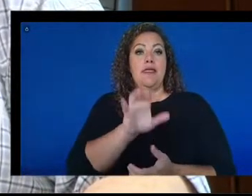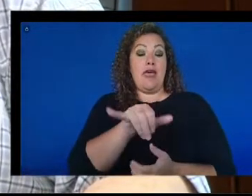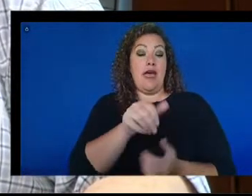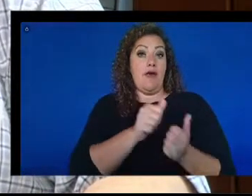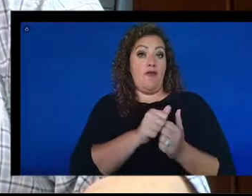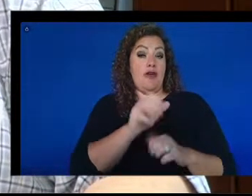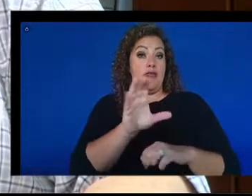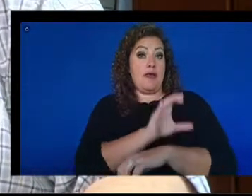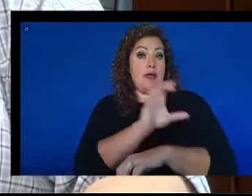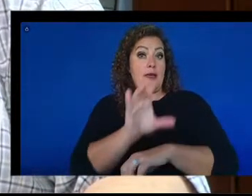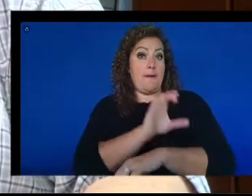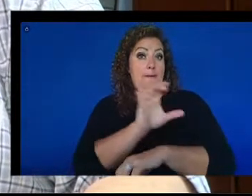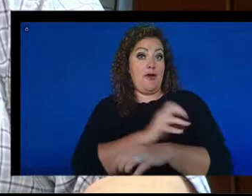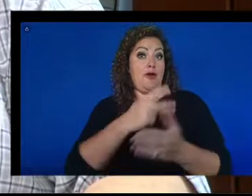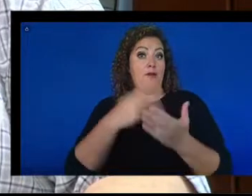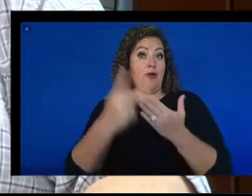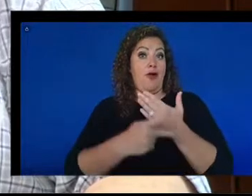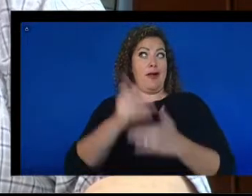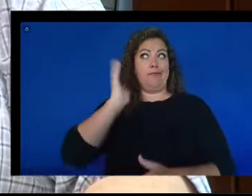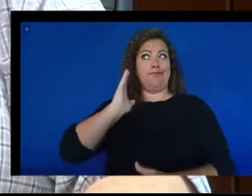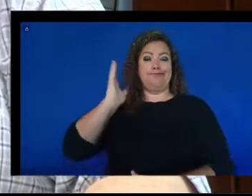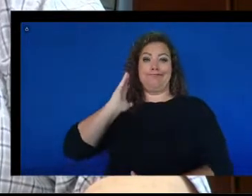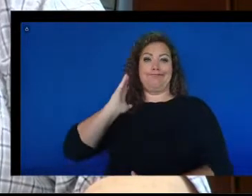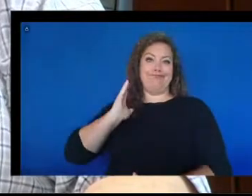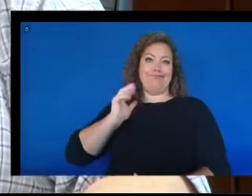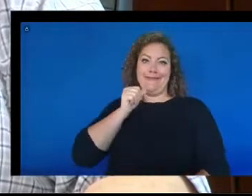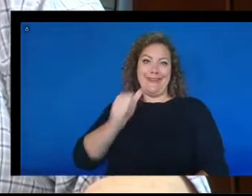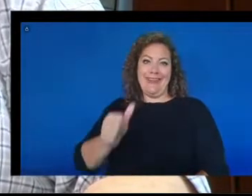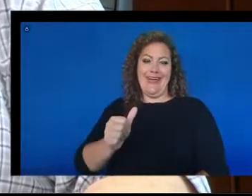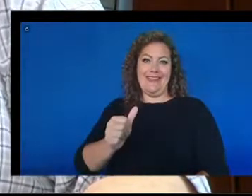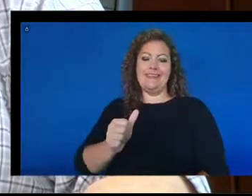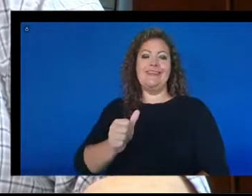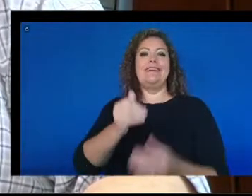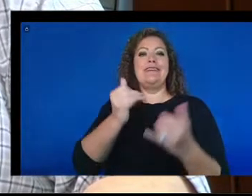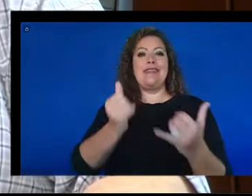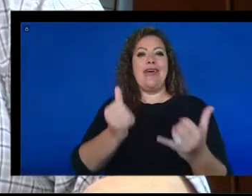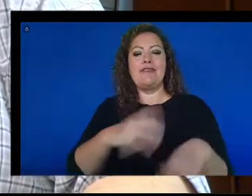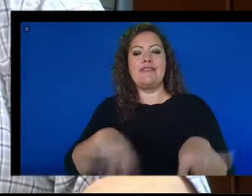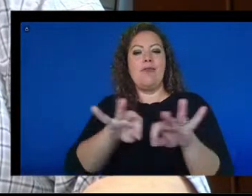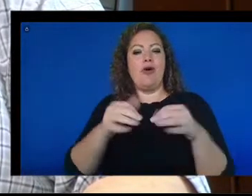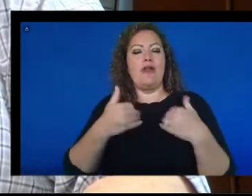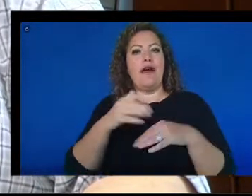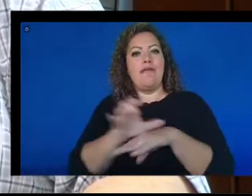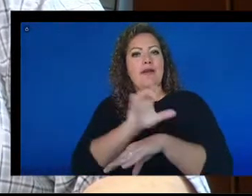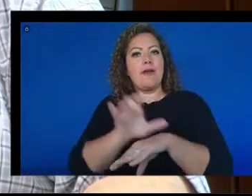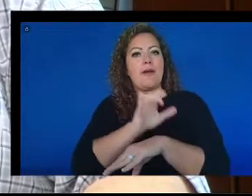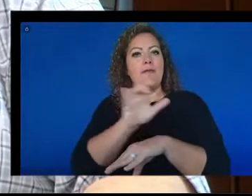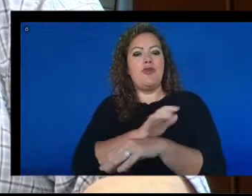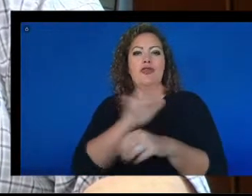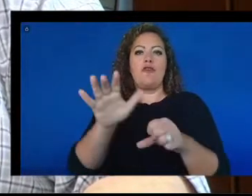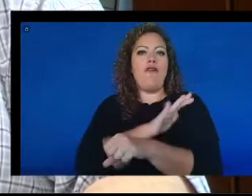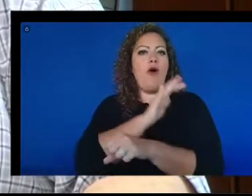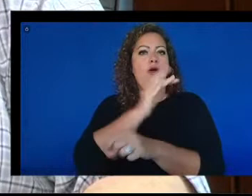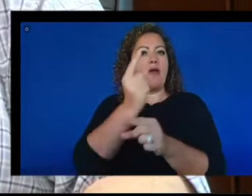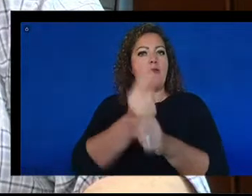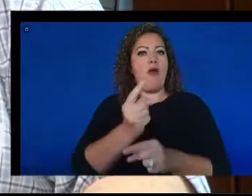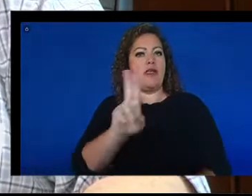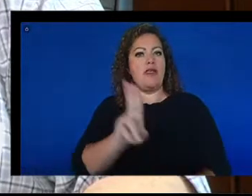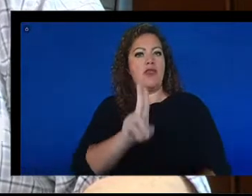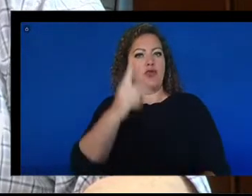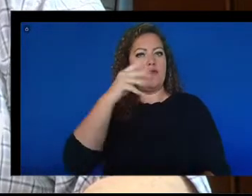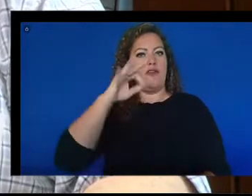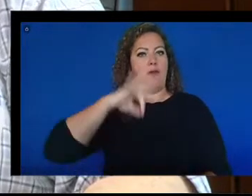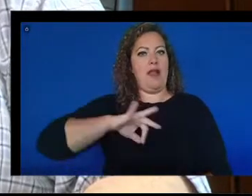for the early days of the industry. It is so important to have computers fully and properly used to benefit patients.